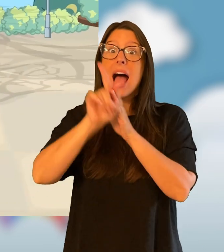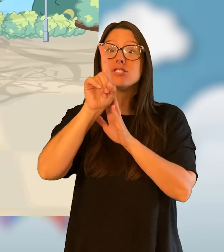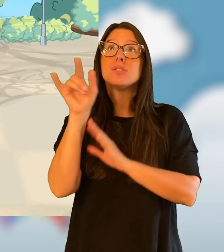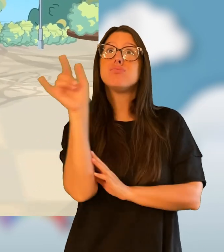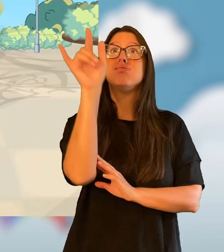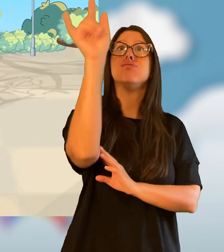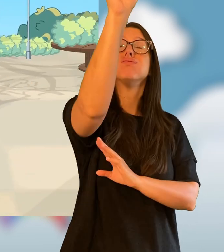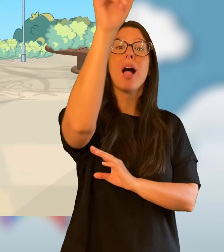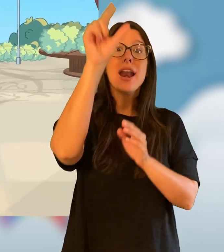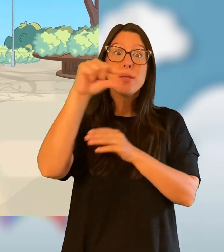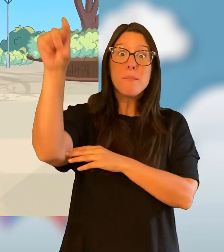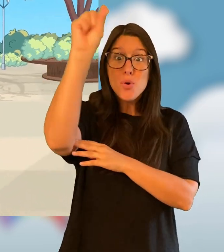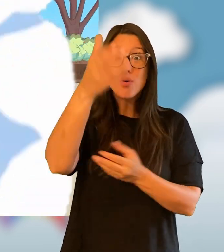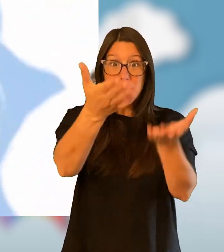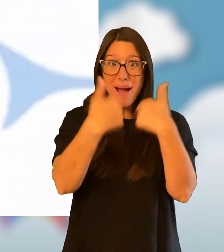Come on!